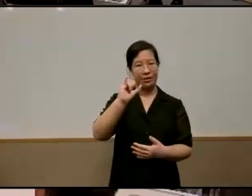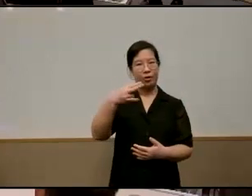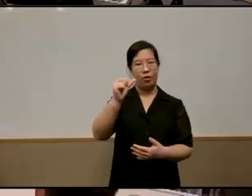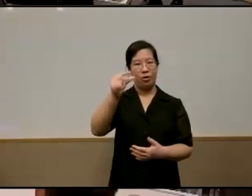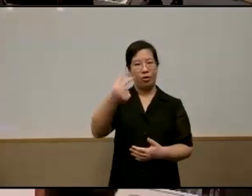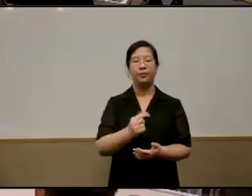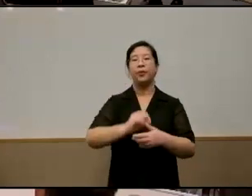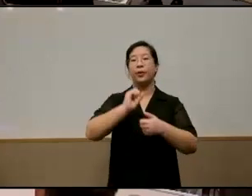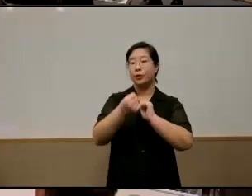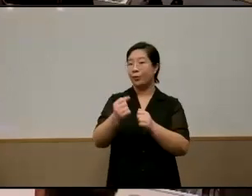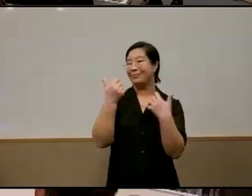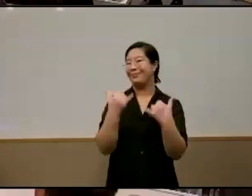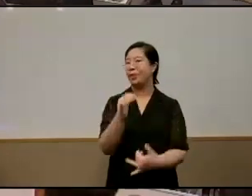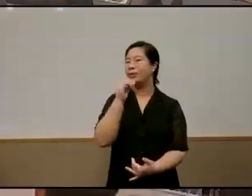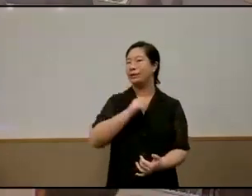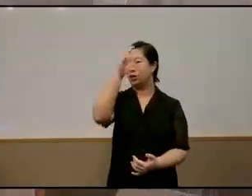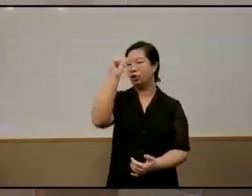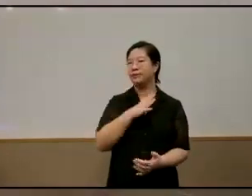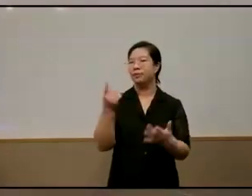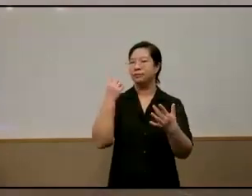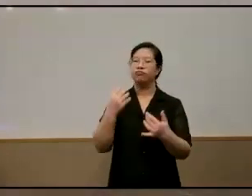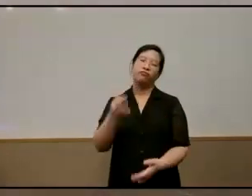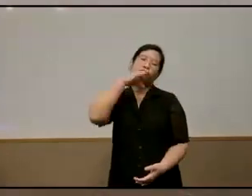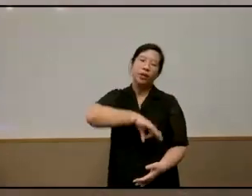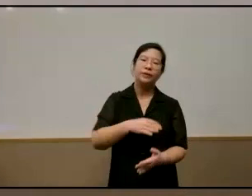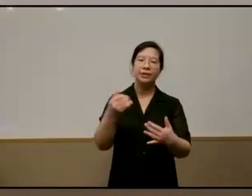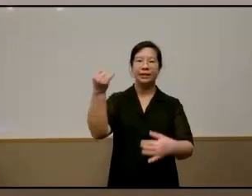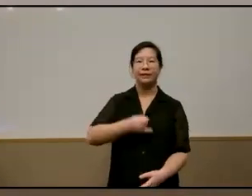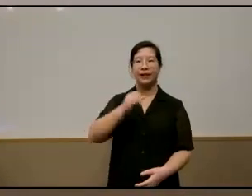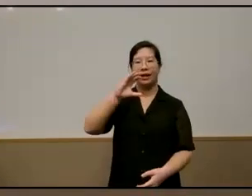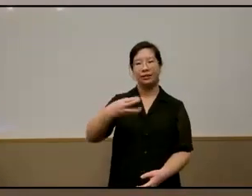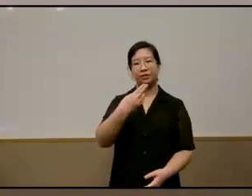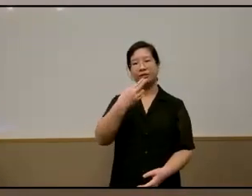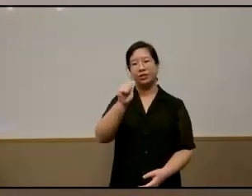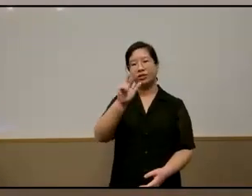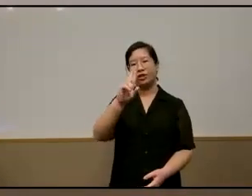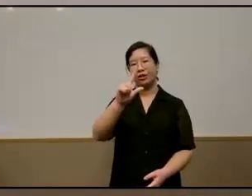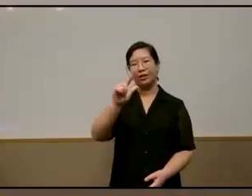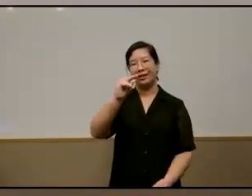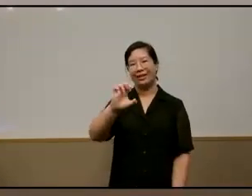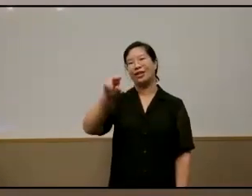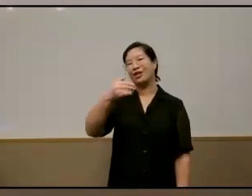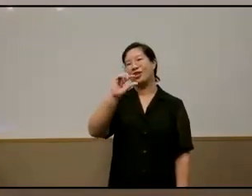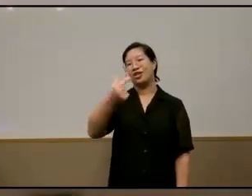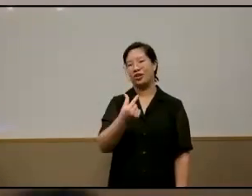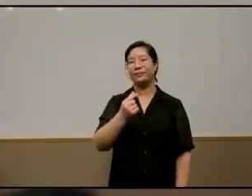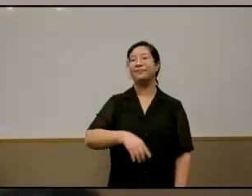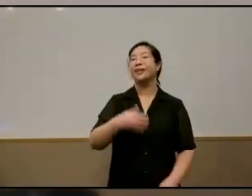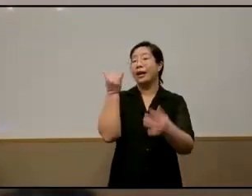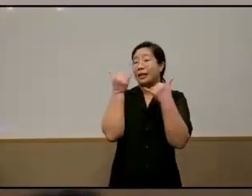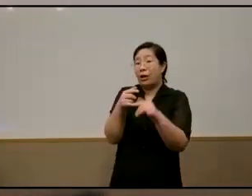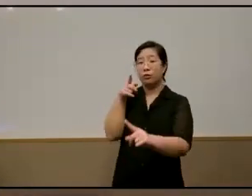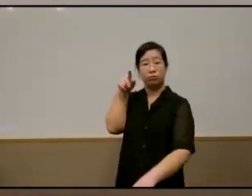gentlemen now it's a true pleasure and privilege for us to invite today's keynote speaker dr charlene chong charlene is currently